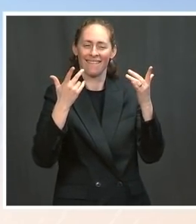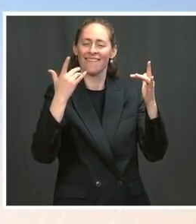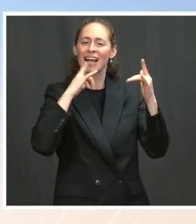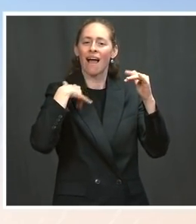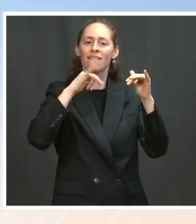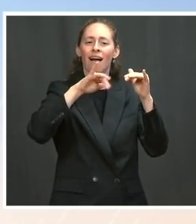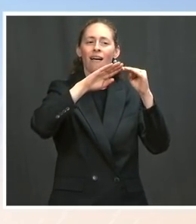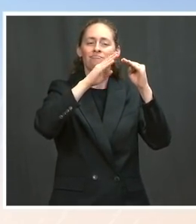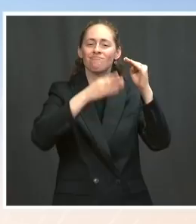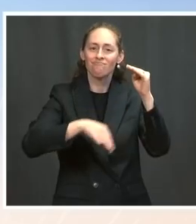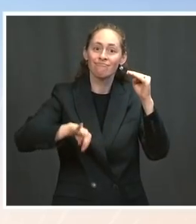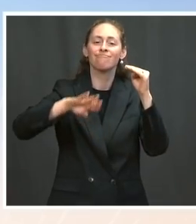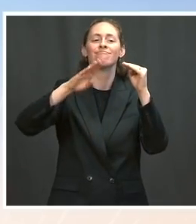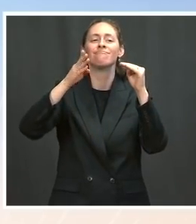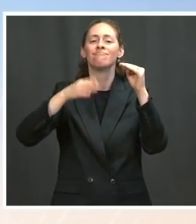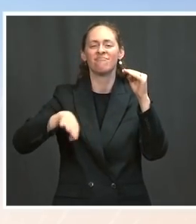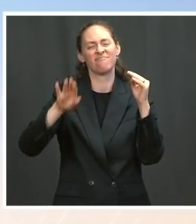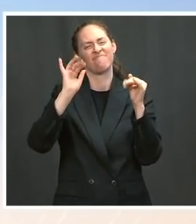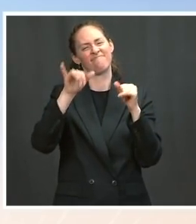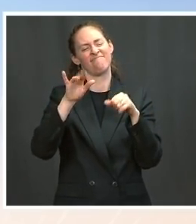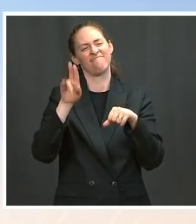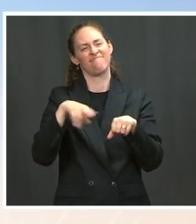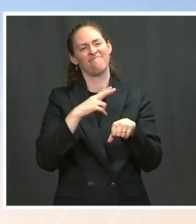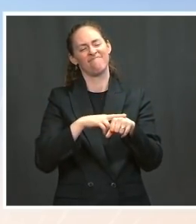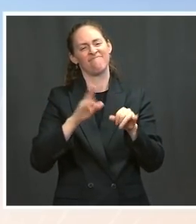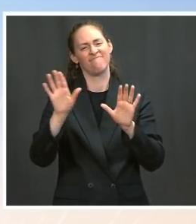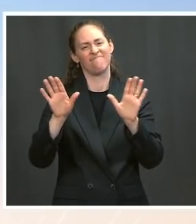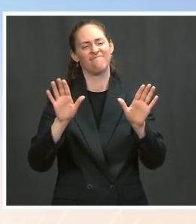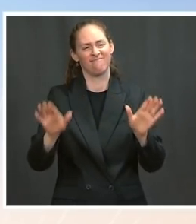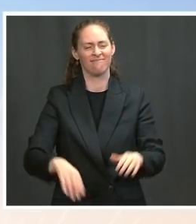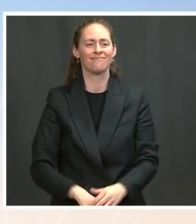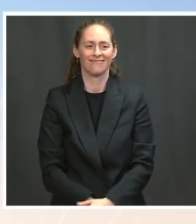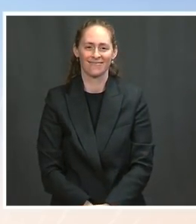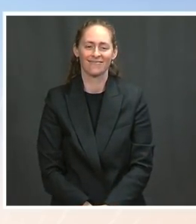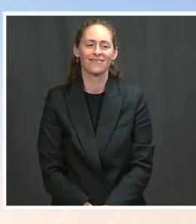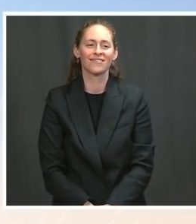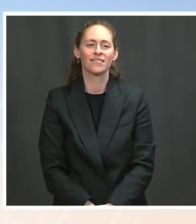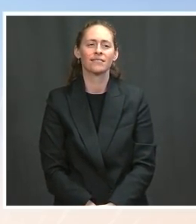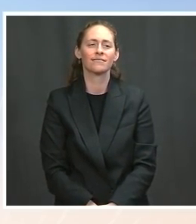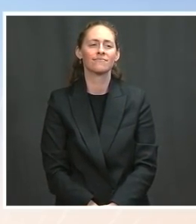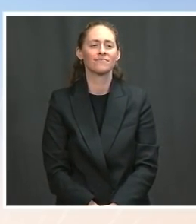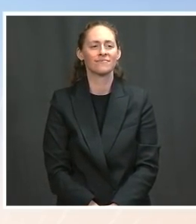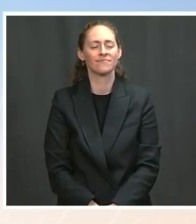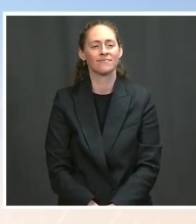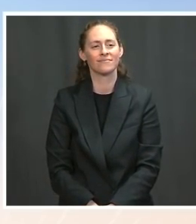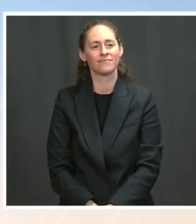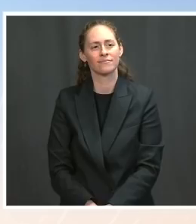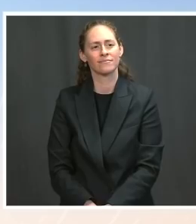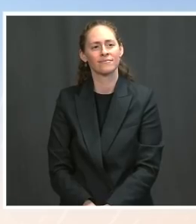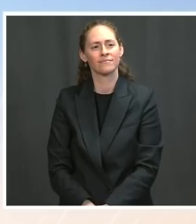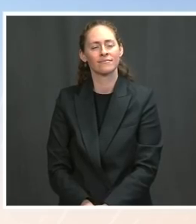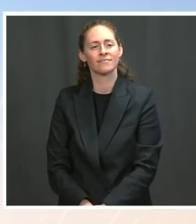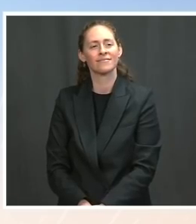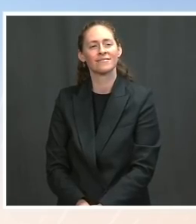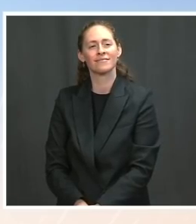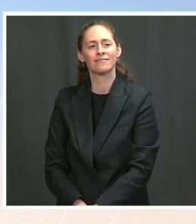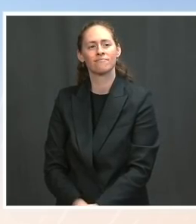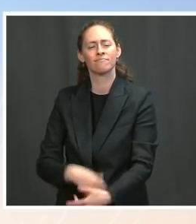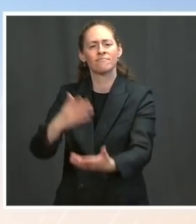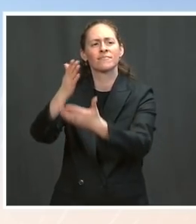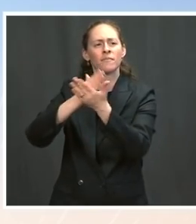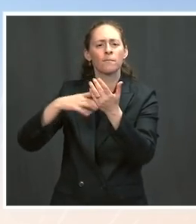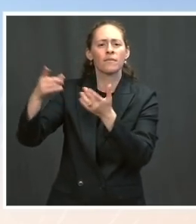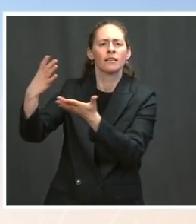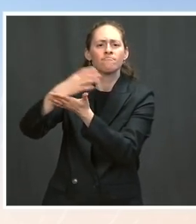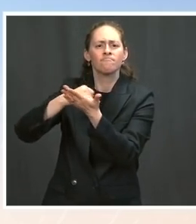levels. So, you know, in areas where wages are more flexible, they fell a fair amount. As the economy revised,